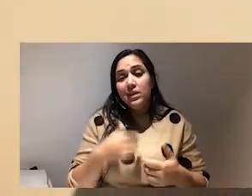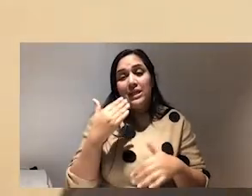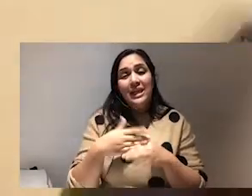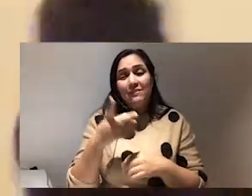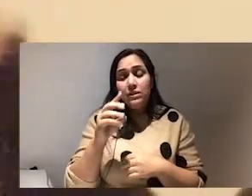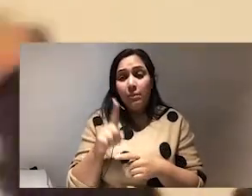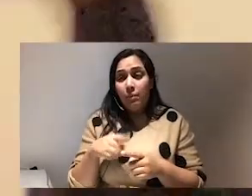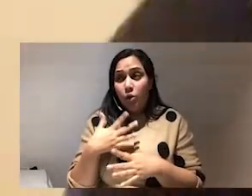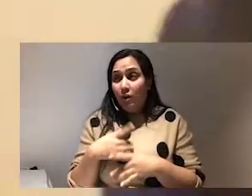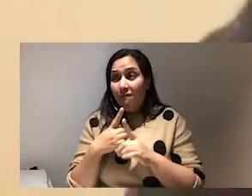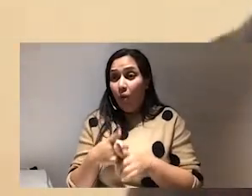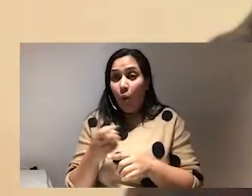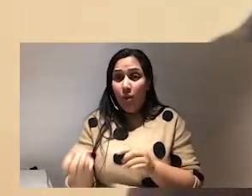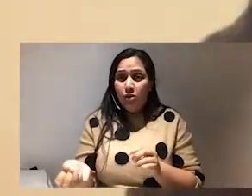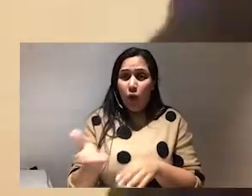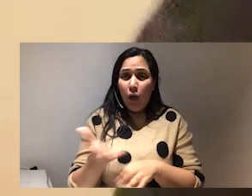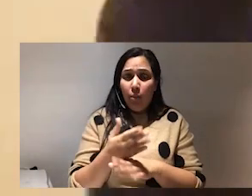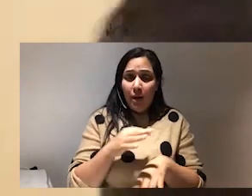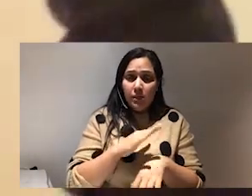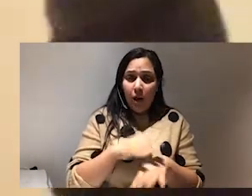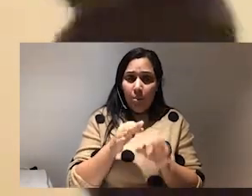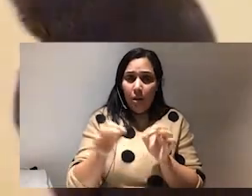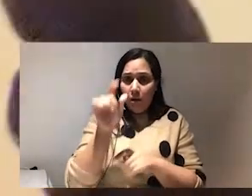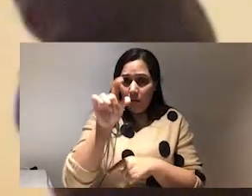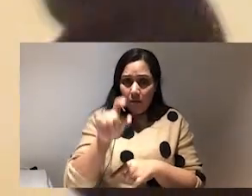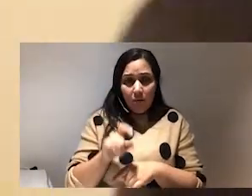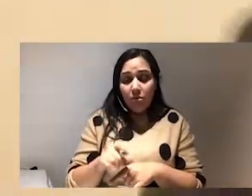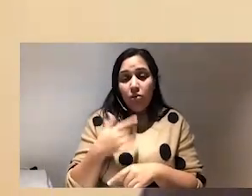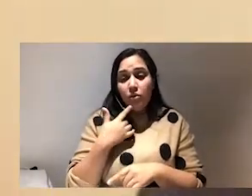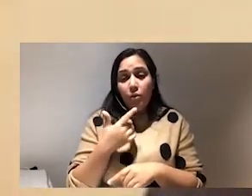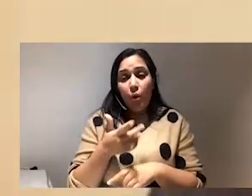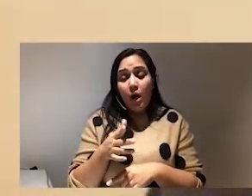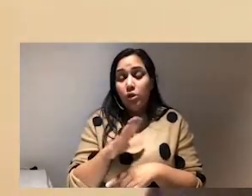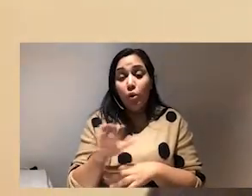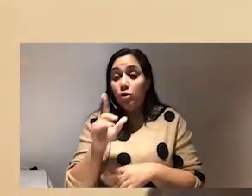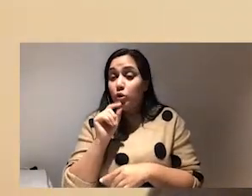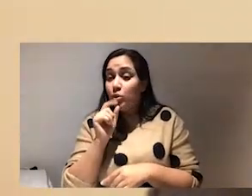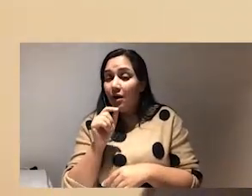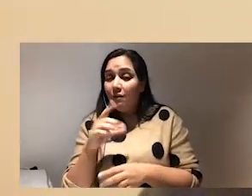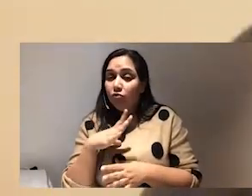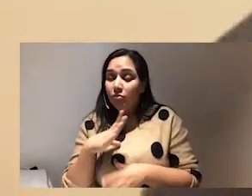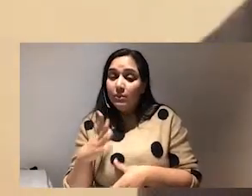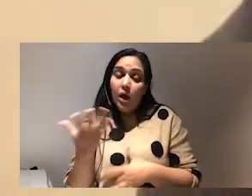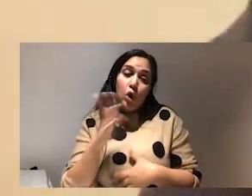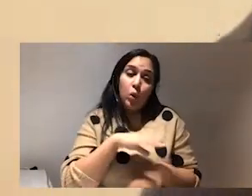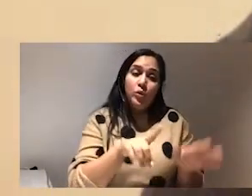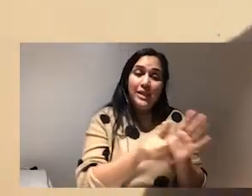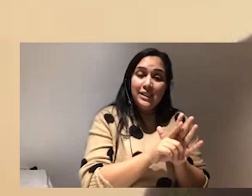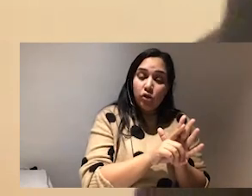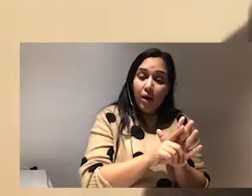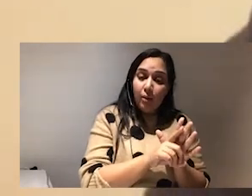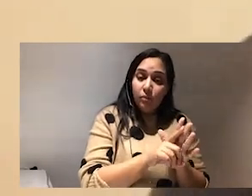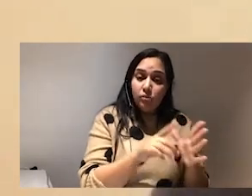on your timeline like i don't know how that happens so i don't go to twitter for respite but i do go to instagram for that and i've been able to